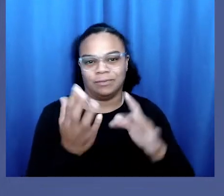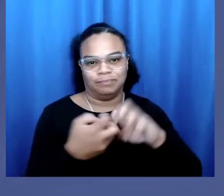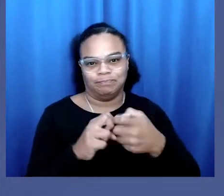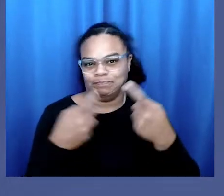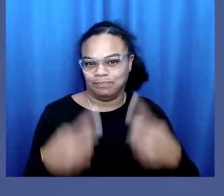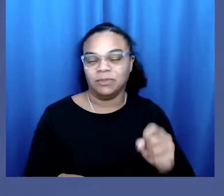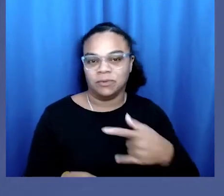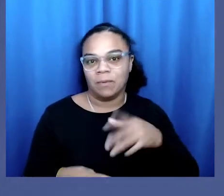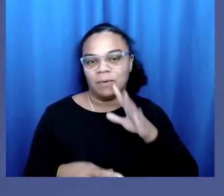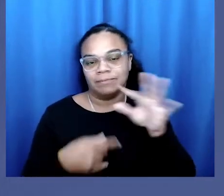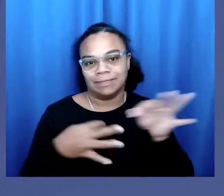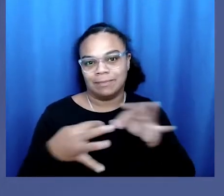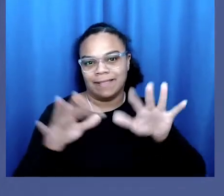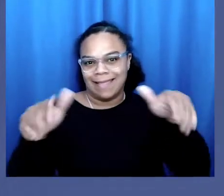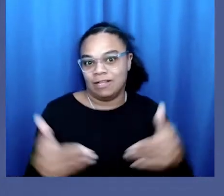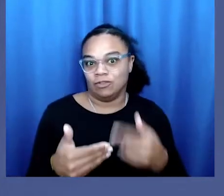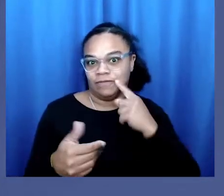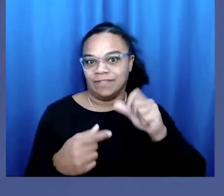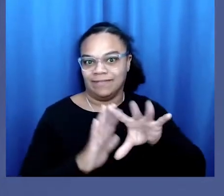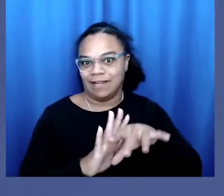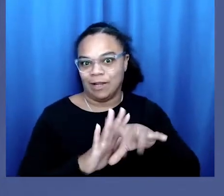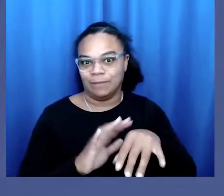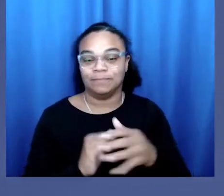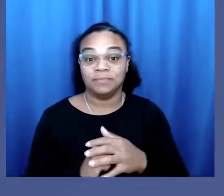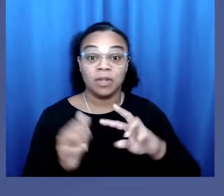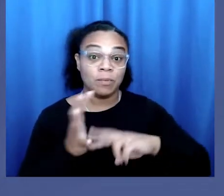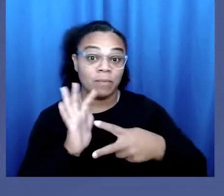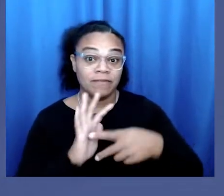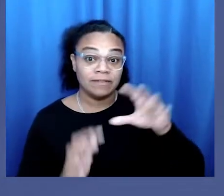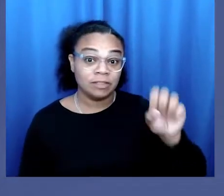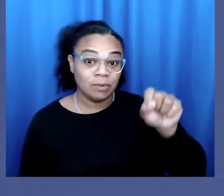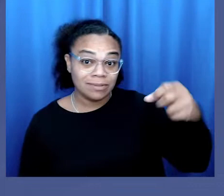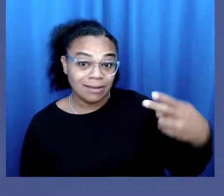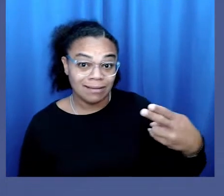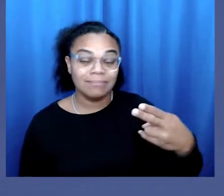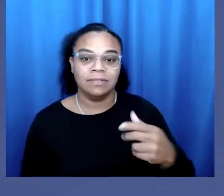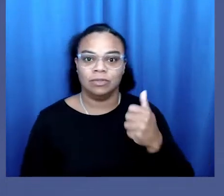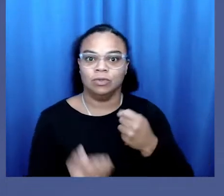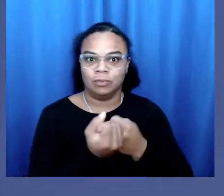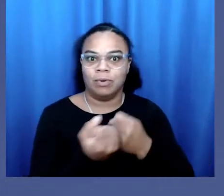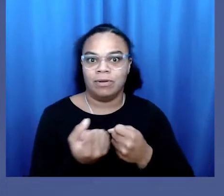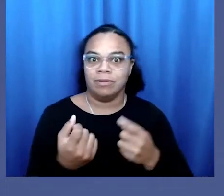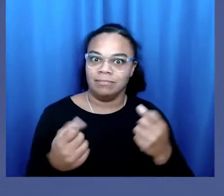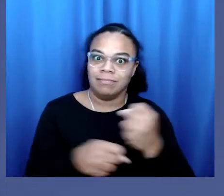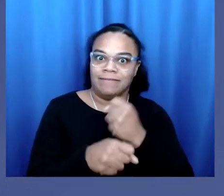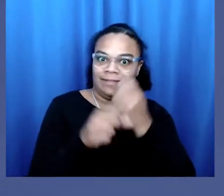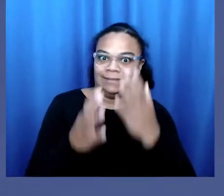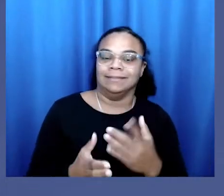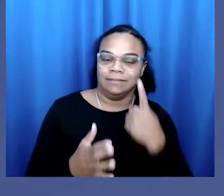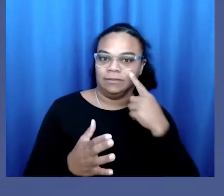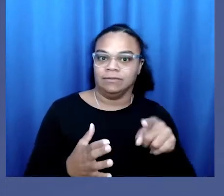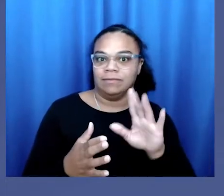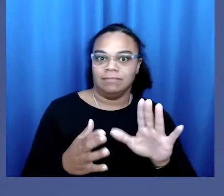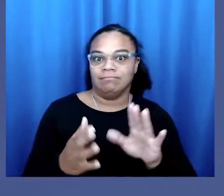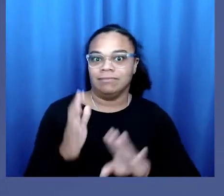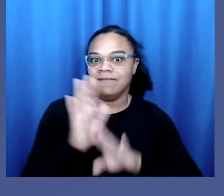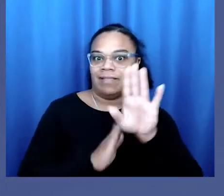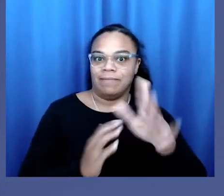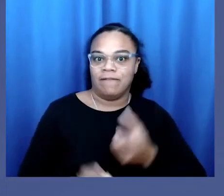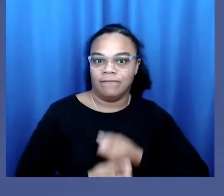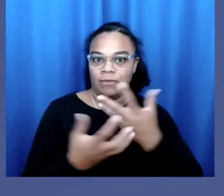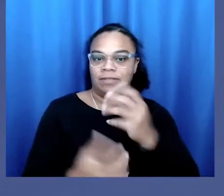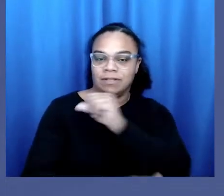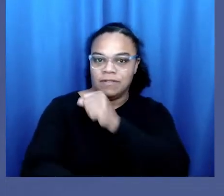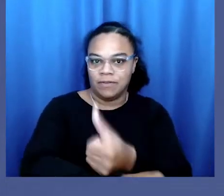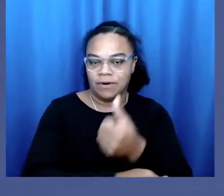narrating the introduction of this video. The purpose of Spokeshub is to support advocates in developing their voice and authority on complex